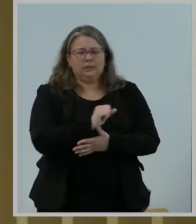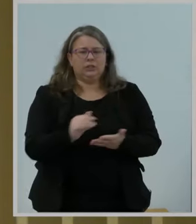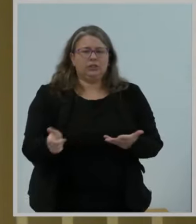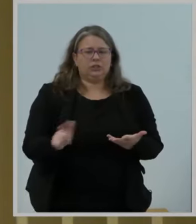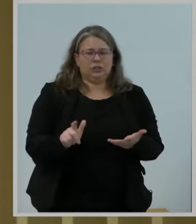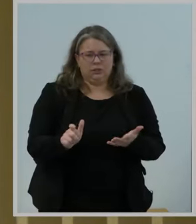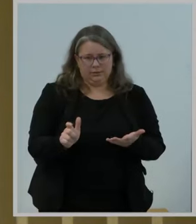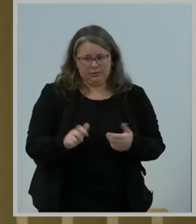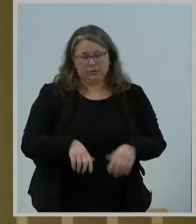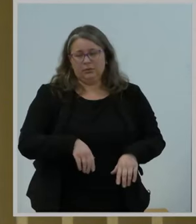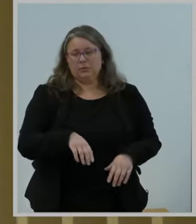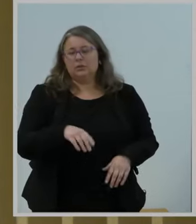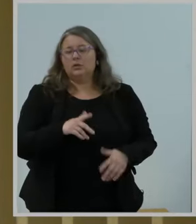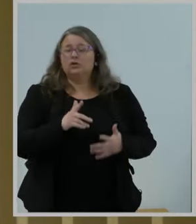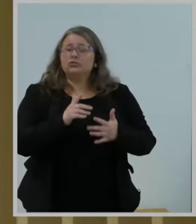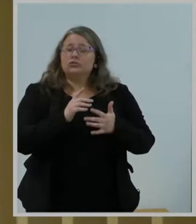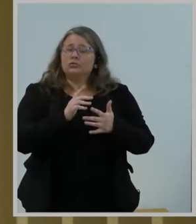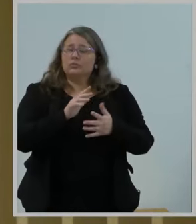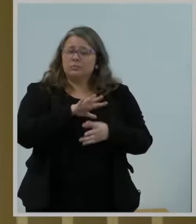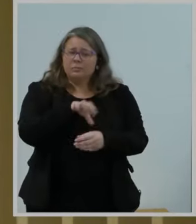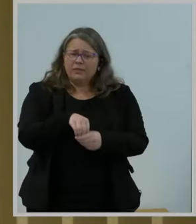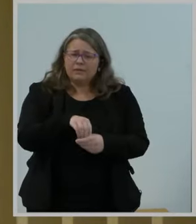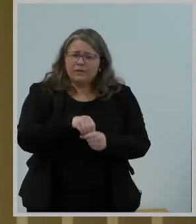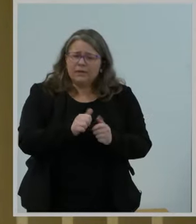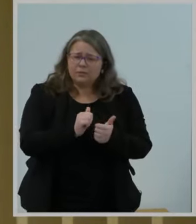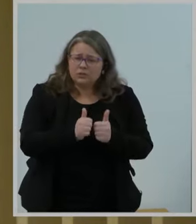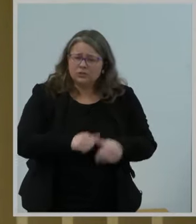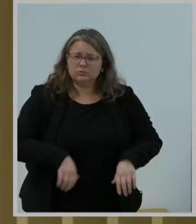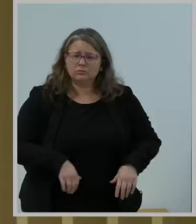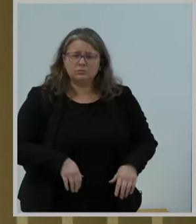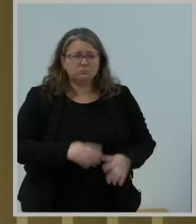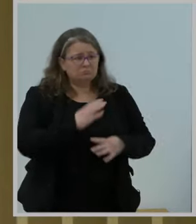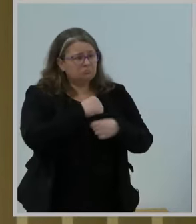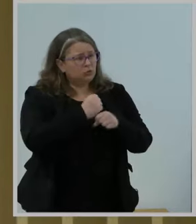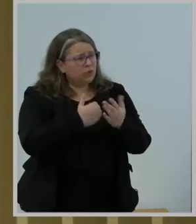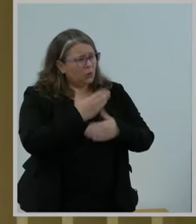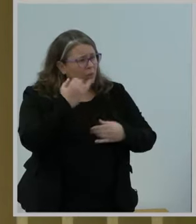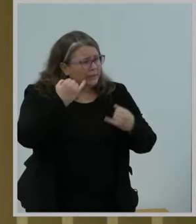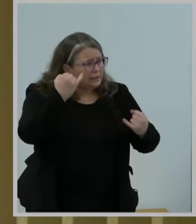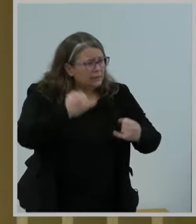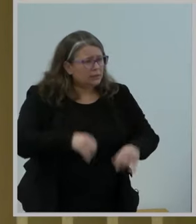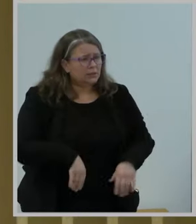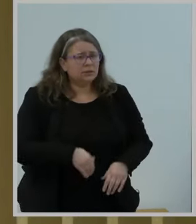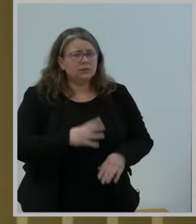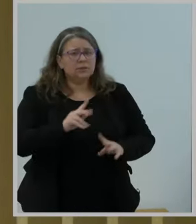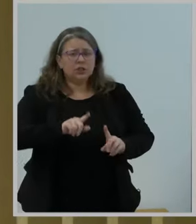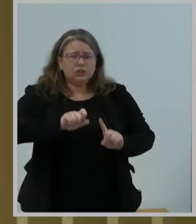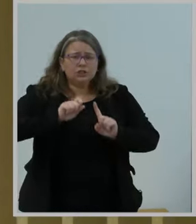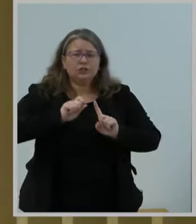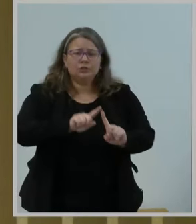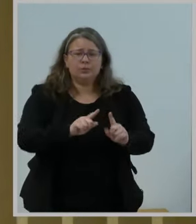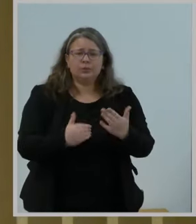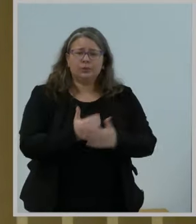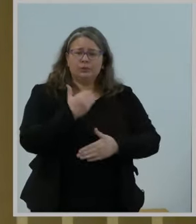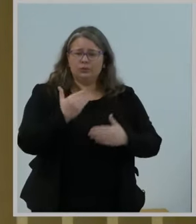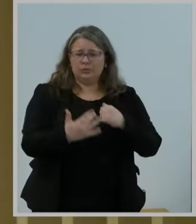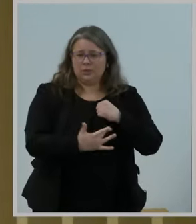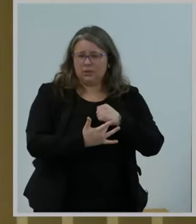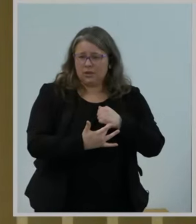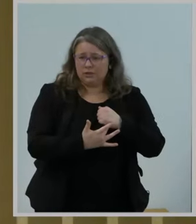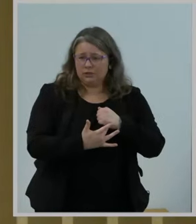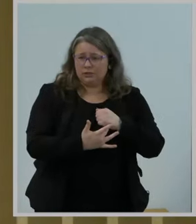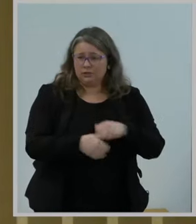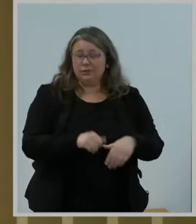ideas, spur new technologies. More fundamentally, don't make broadband the only essential